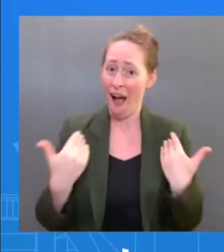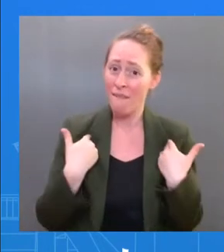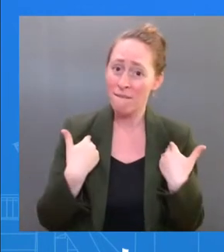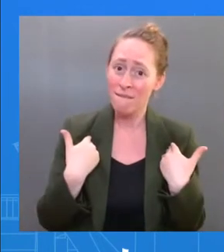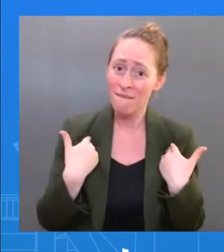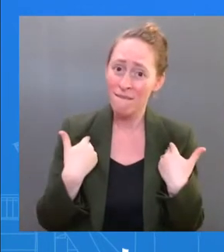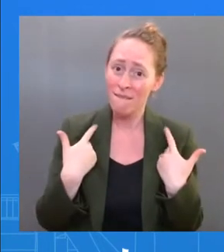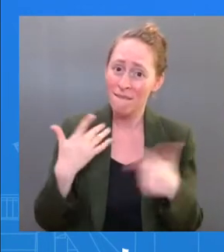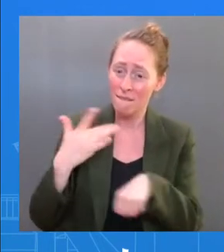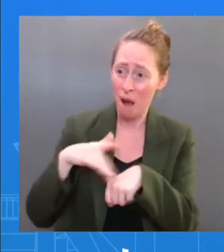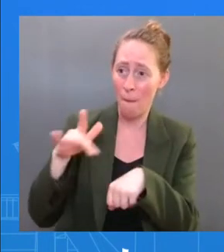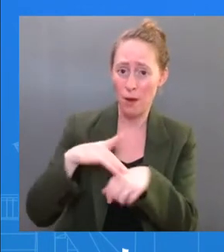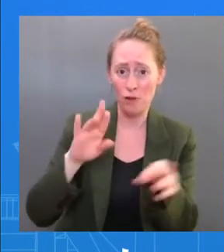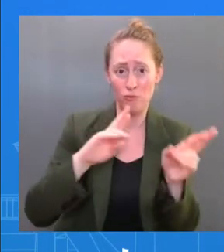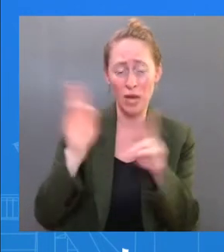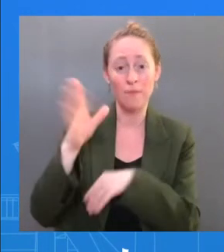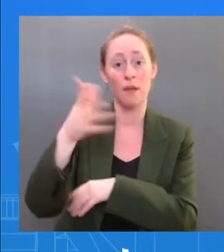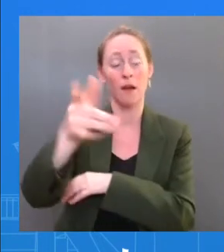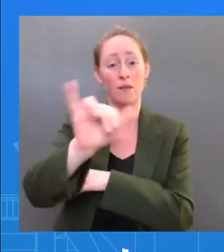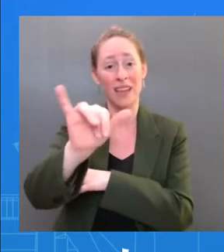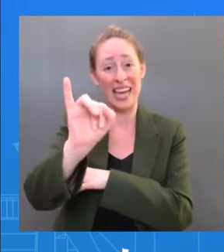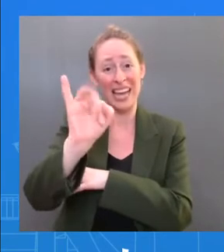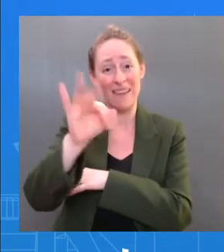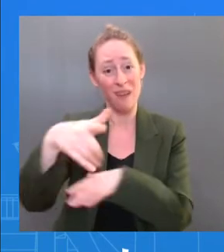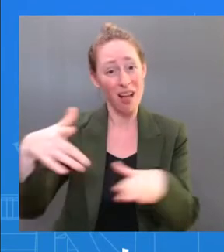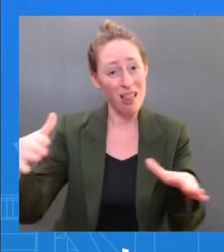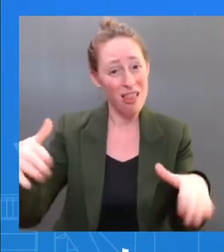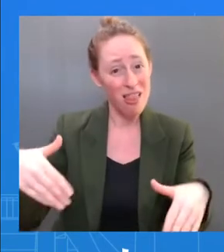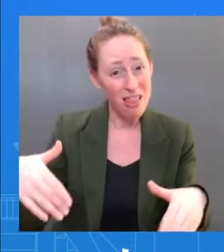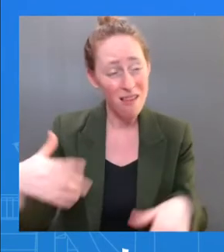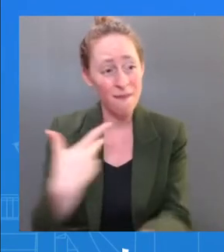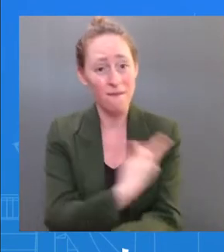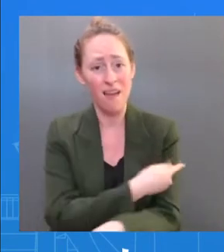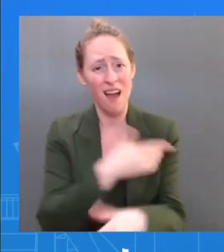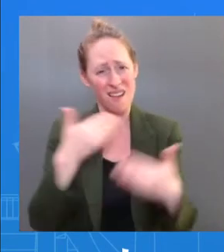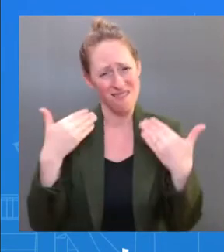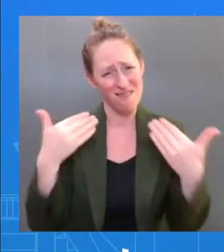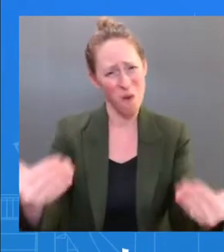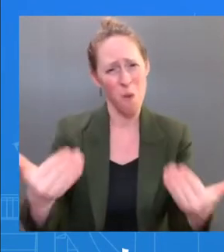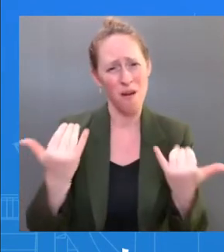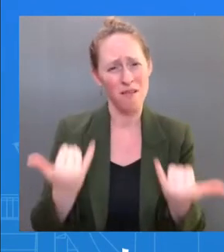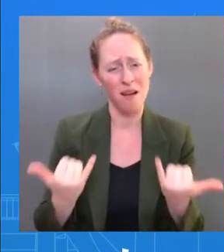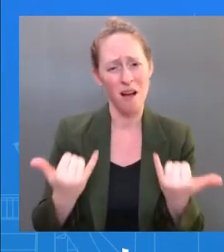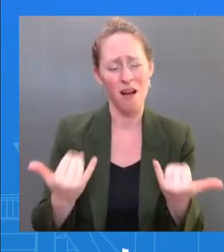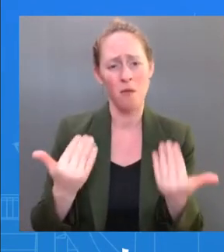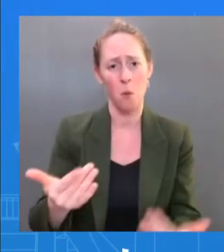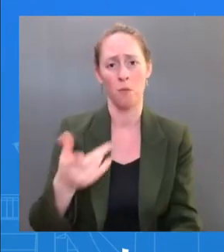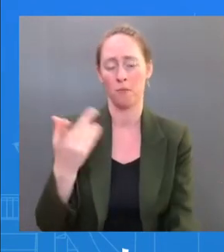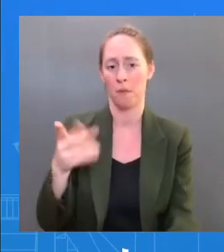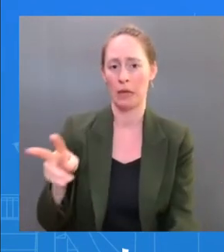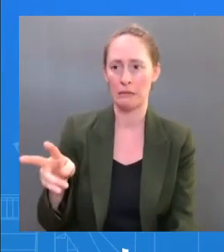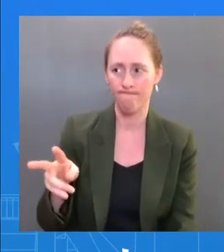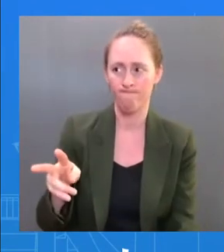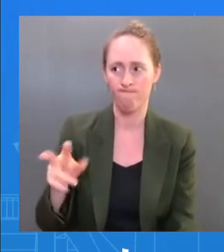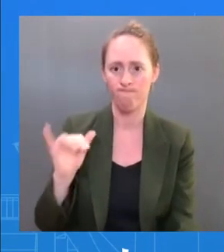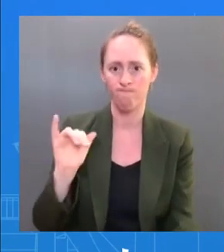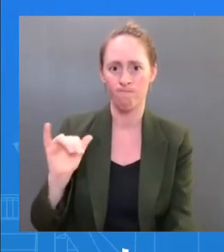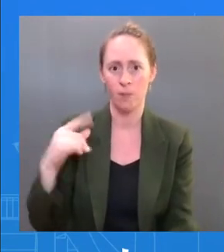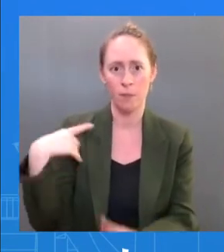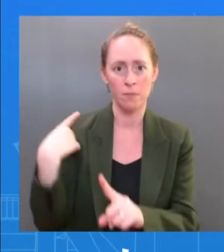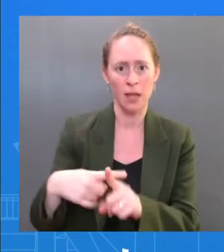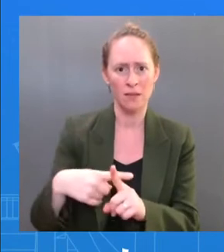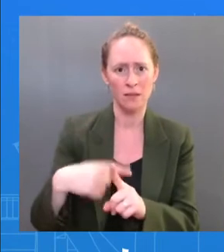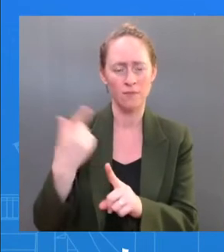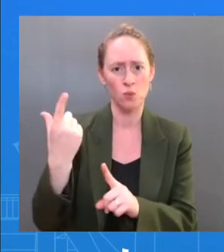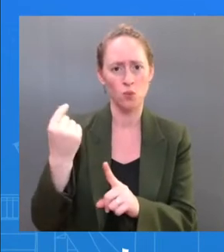get treated. It's the best thing you can do to protect yourself. Let me stop and take questions, and I know you will as well. Ms. We'll both take questions, but go ahead and